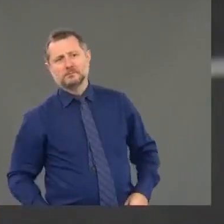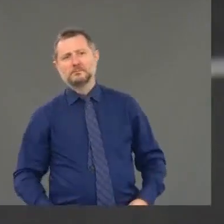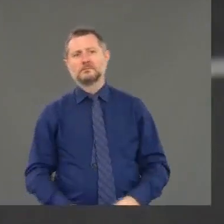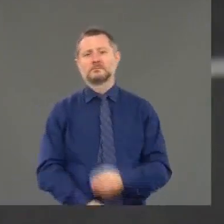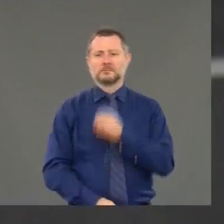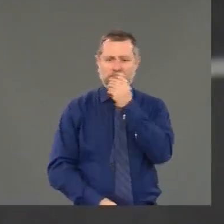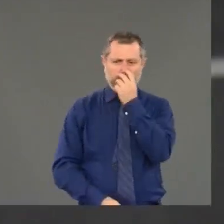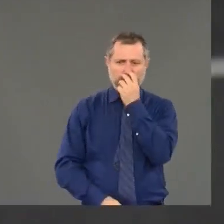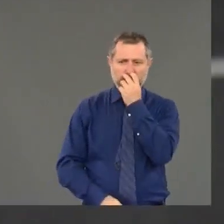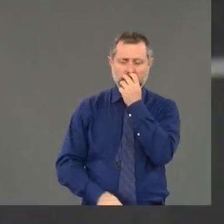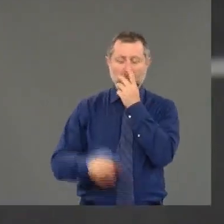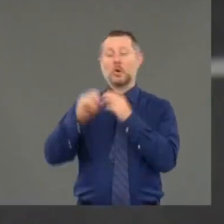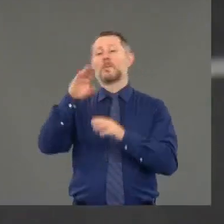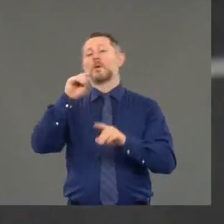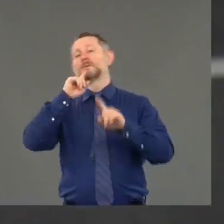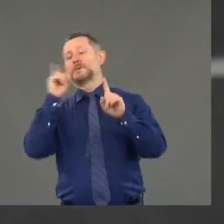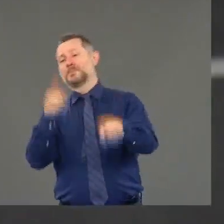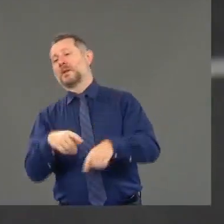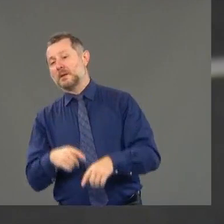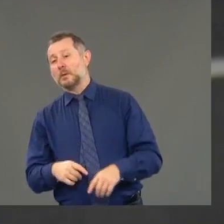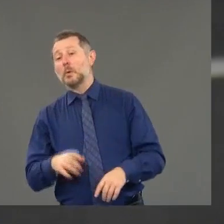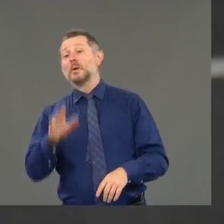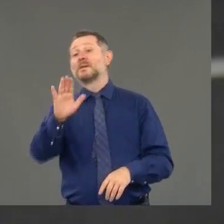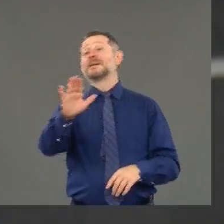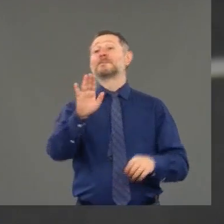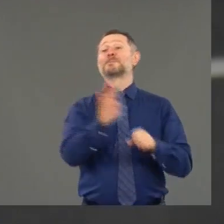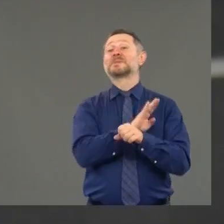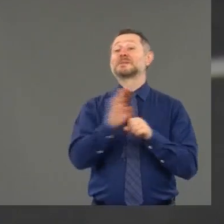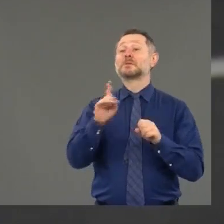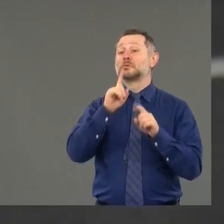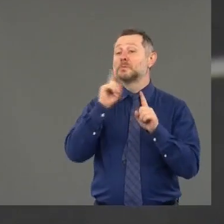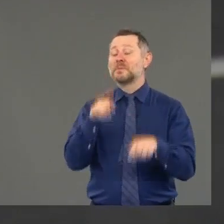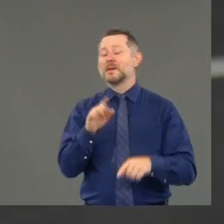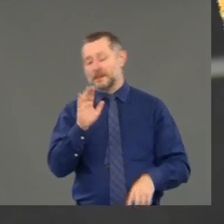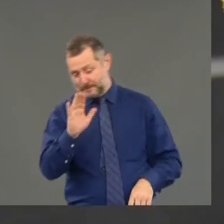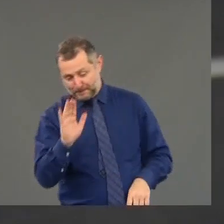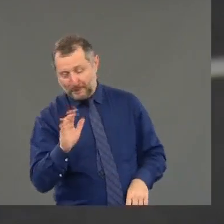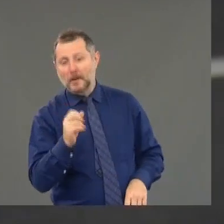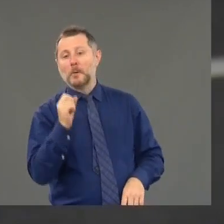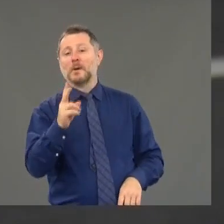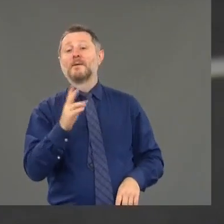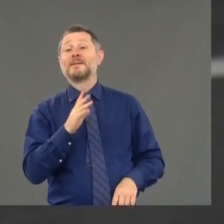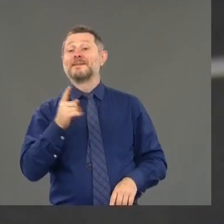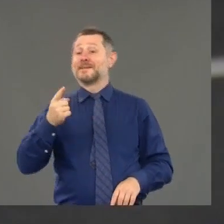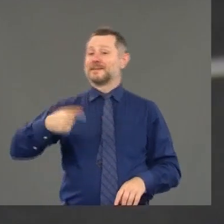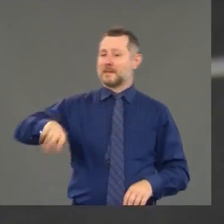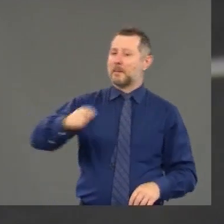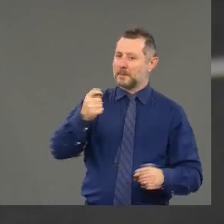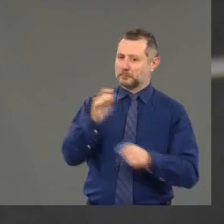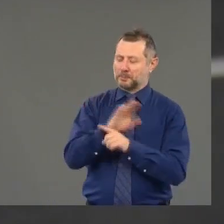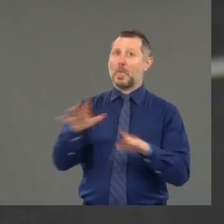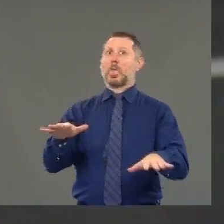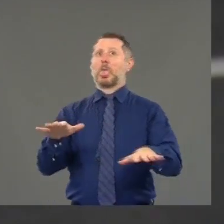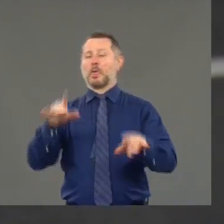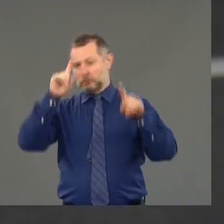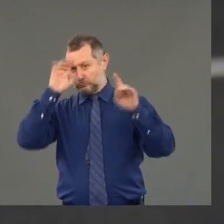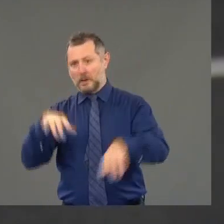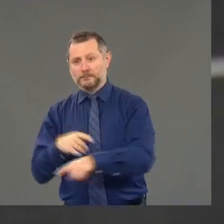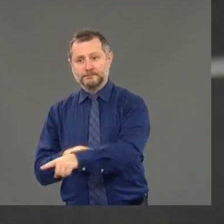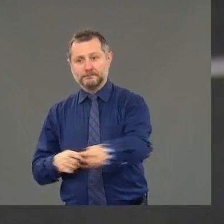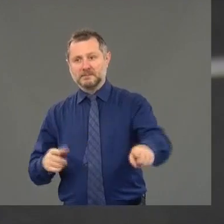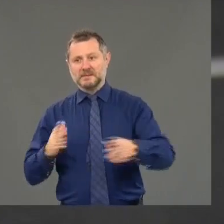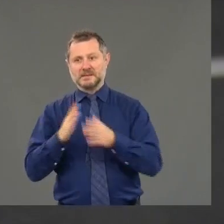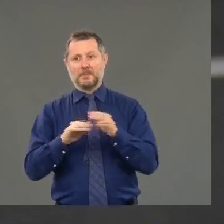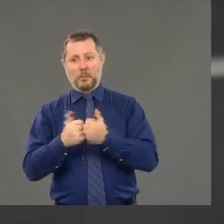A little disbelief, a little shock that this would have communicated